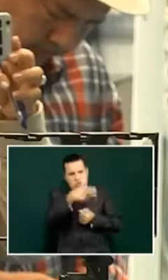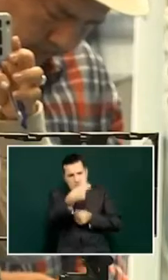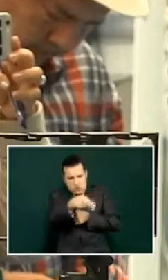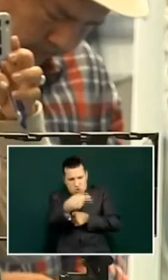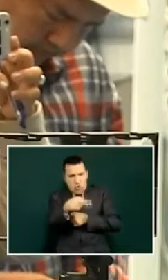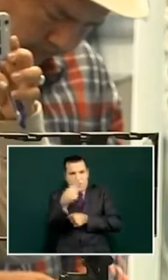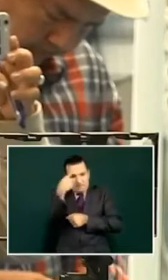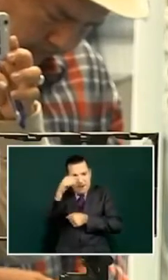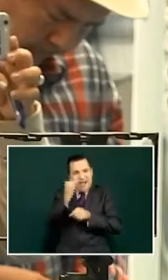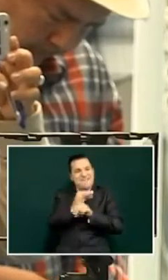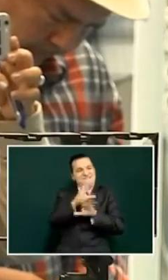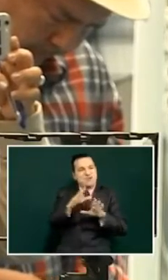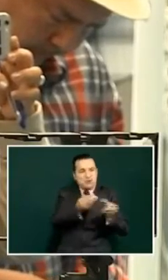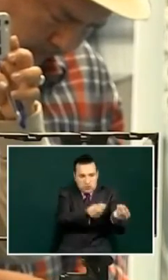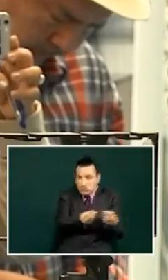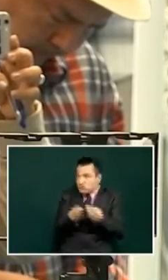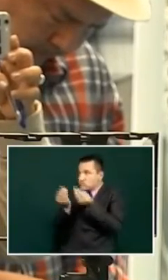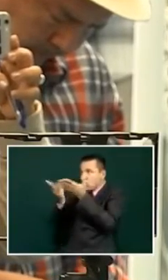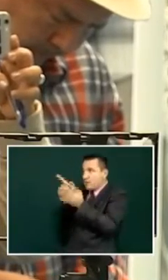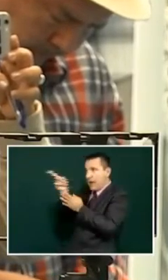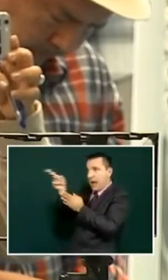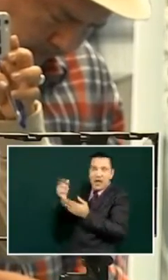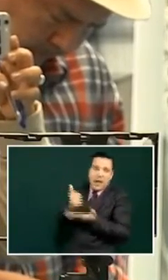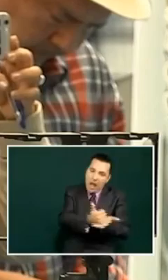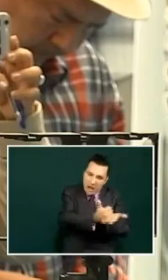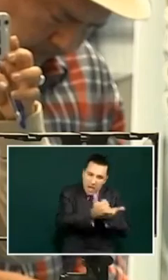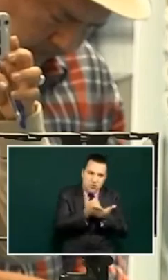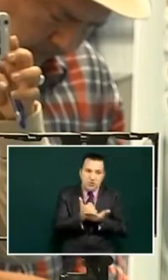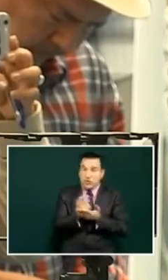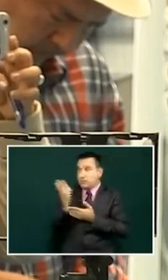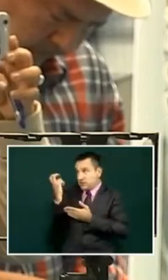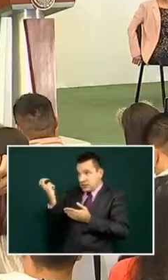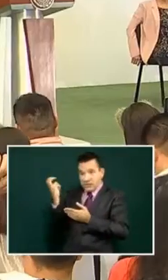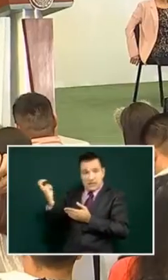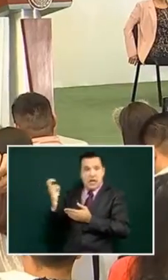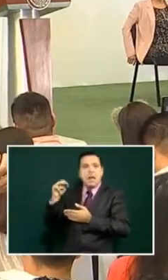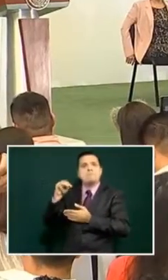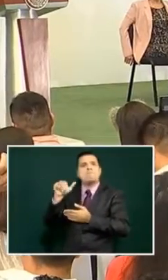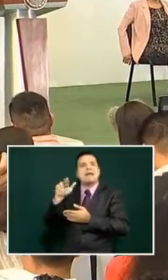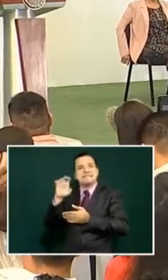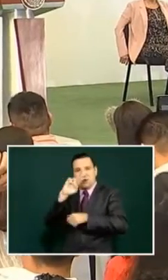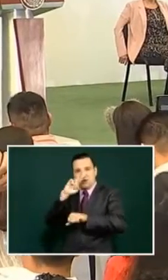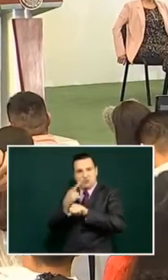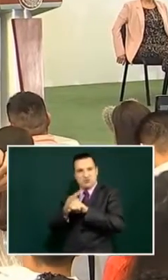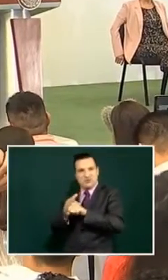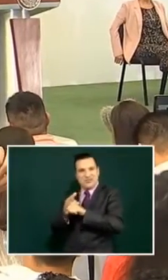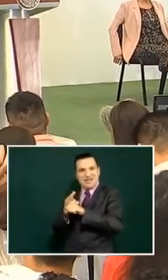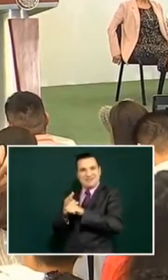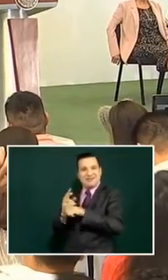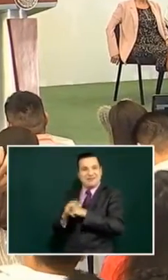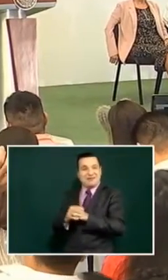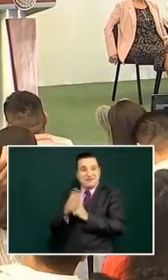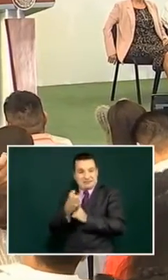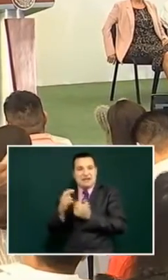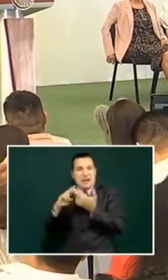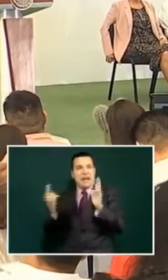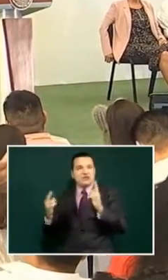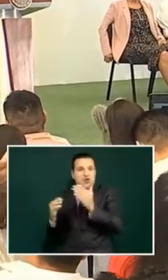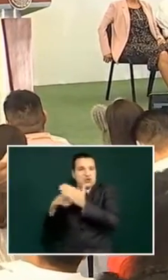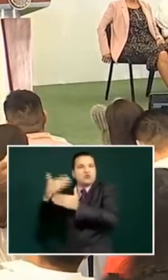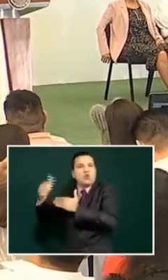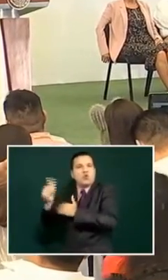so that we can amplify the information and you can help us because the purpose is precisely